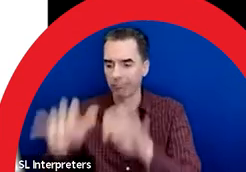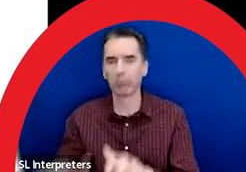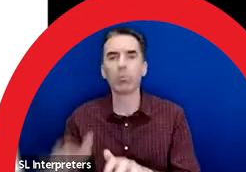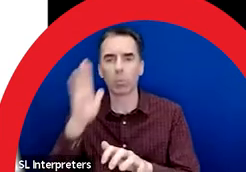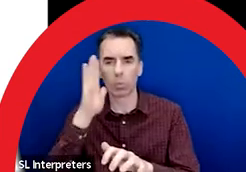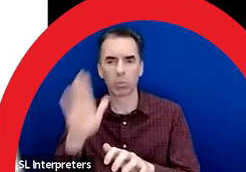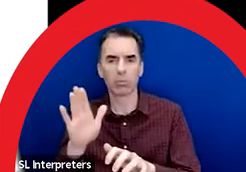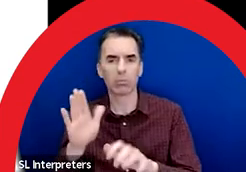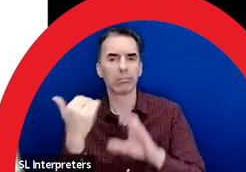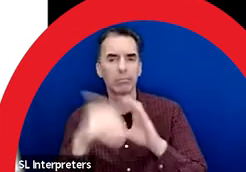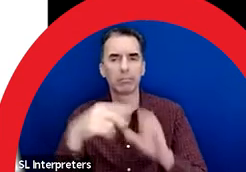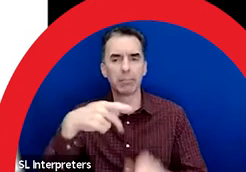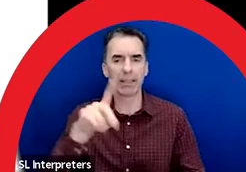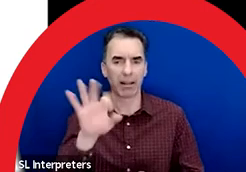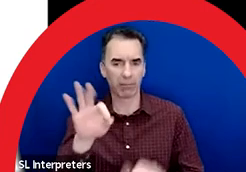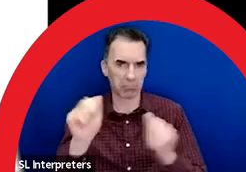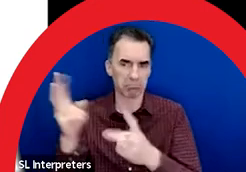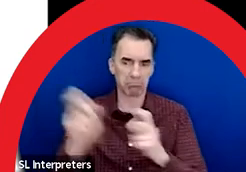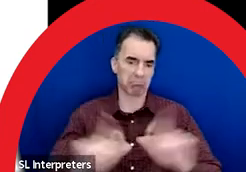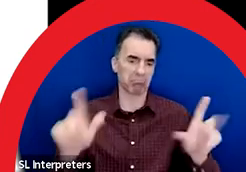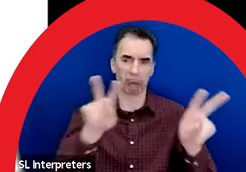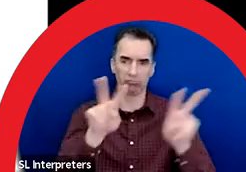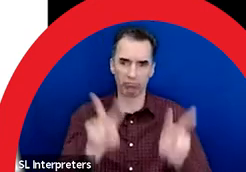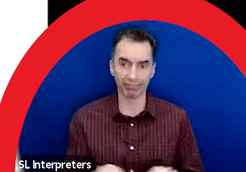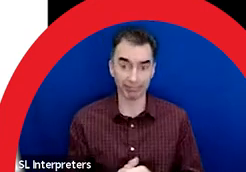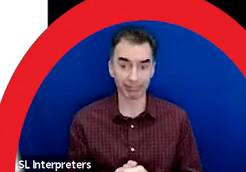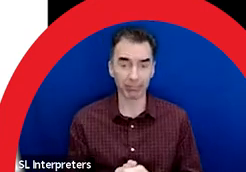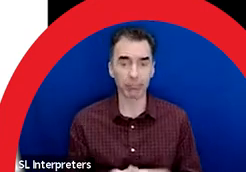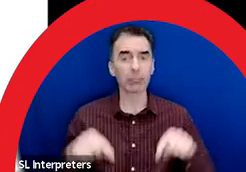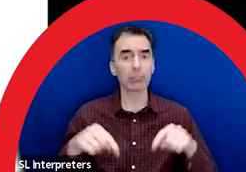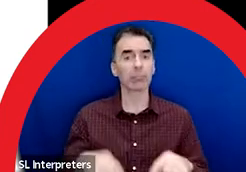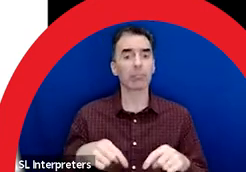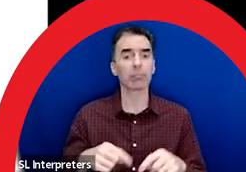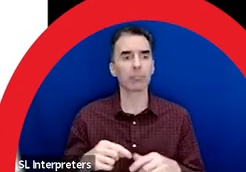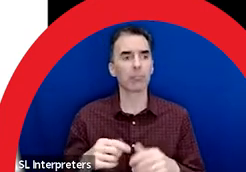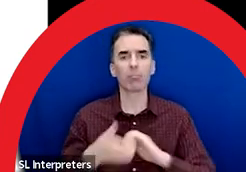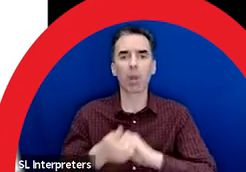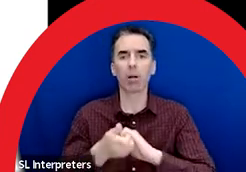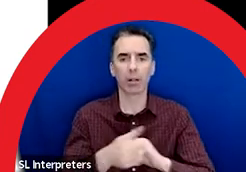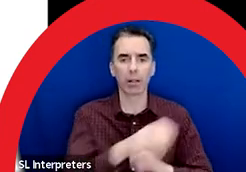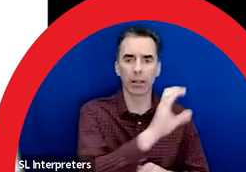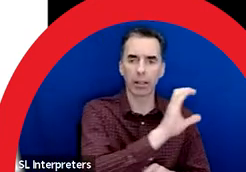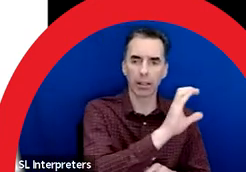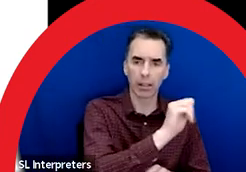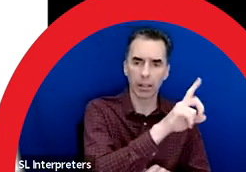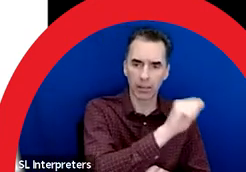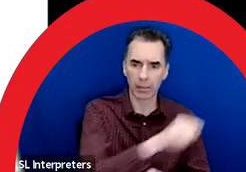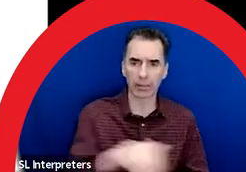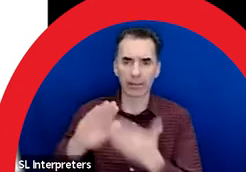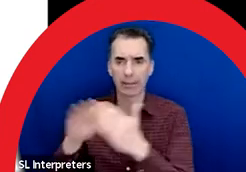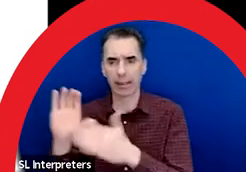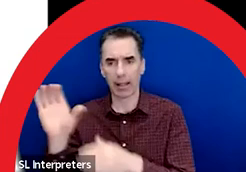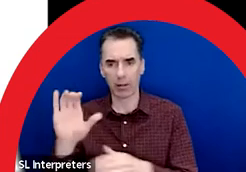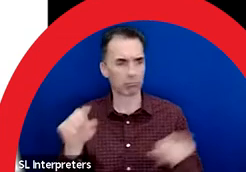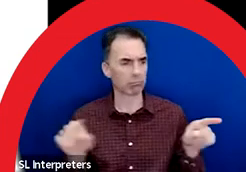to expect, sorry, you can expect to learn more about the partnership on this project between Calgary Arts Development and the City of Calgary. In the